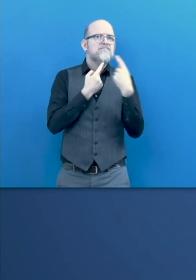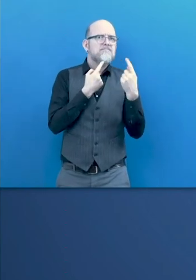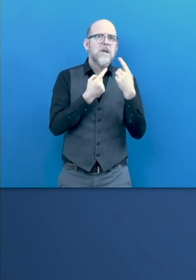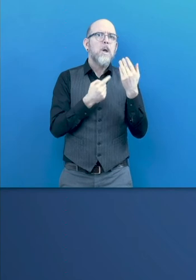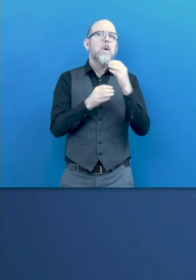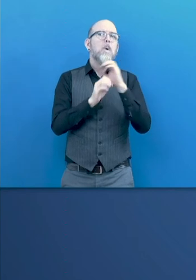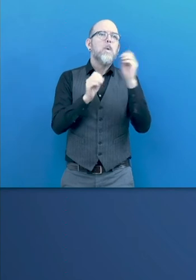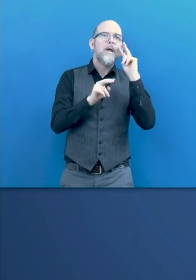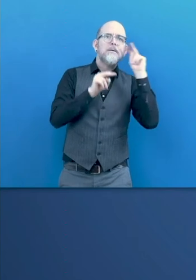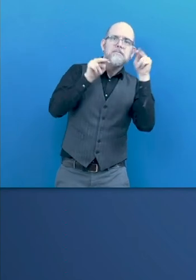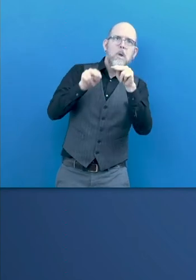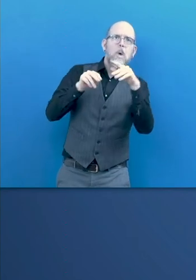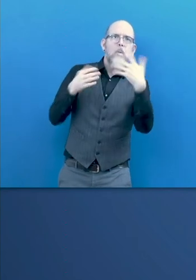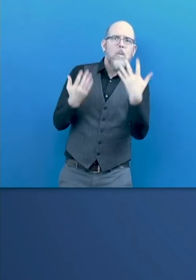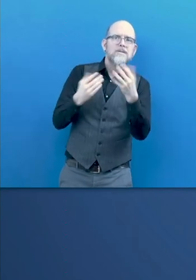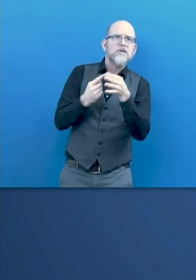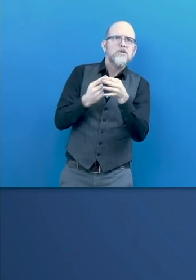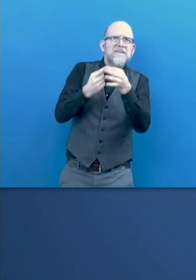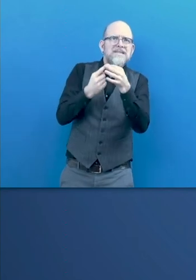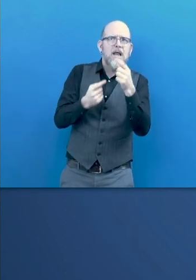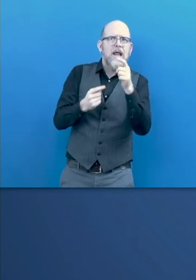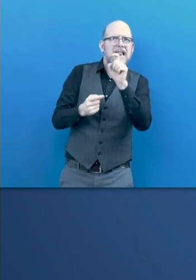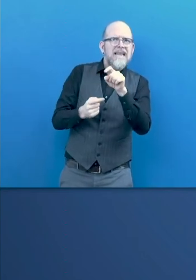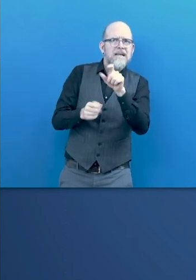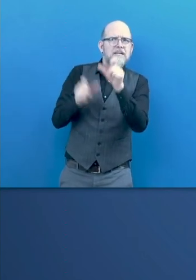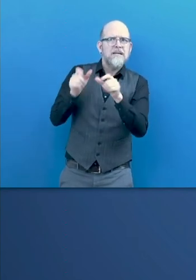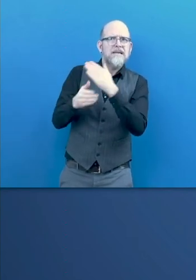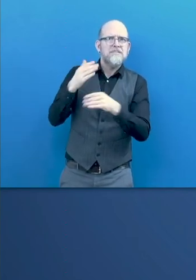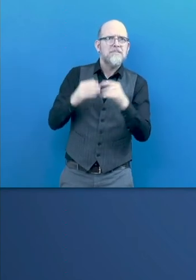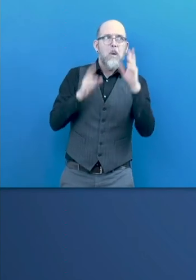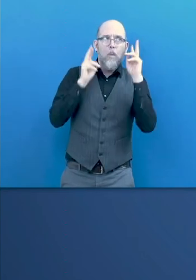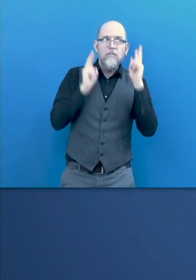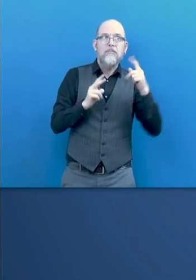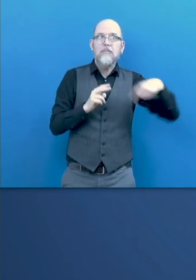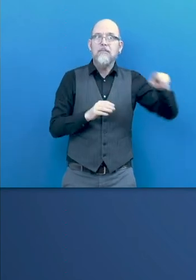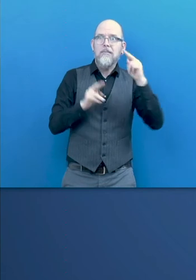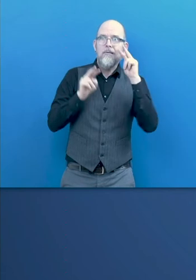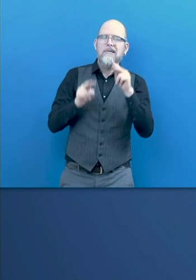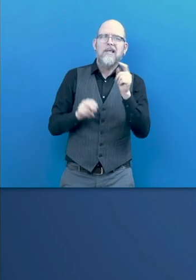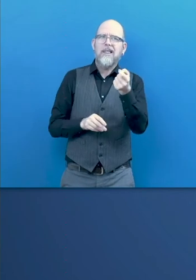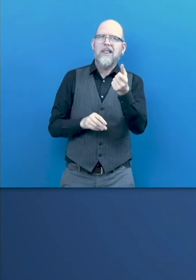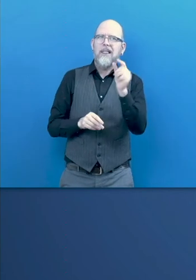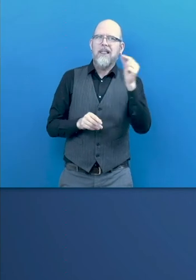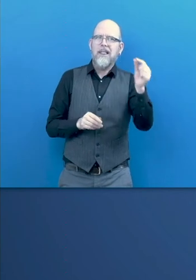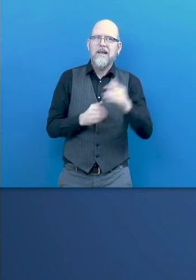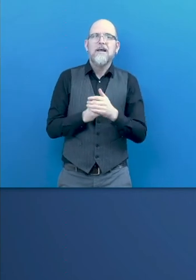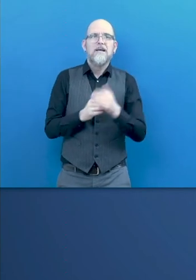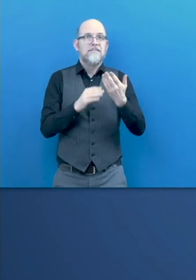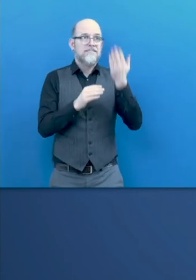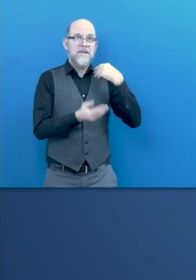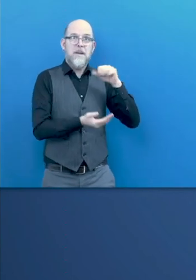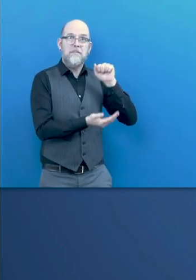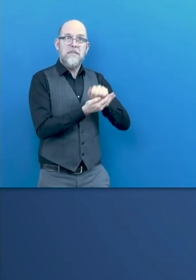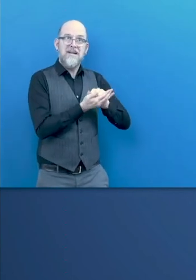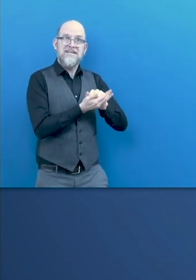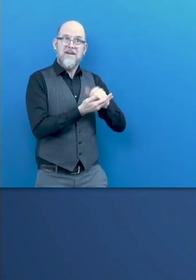paid to the specific circumstances of persons with disabilities. And what the publication that